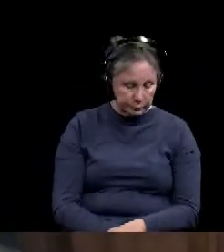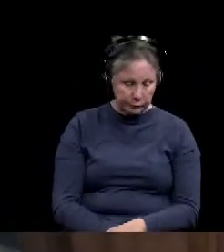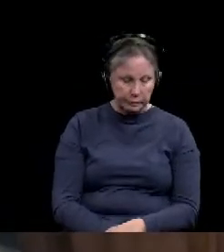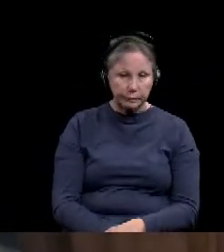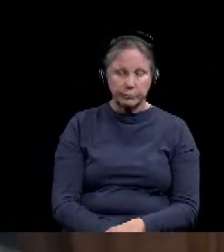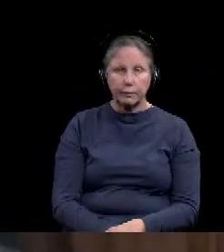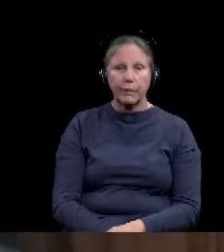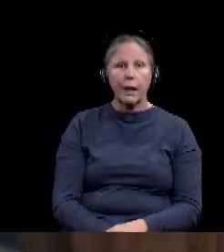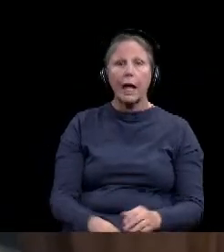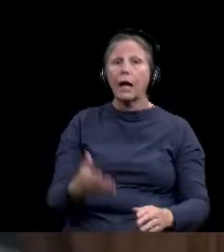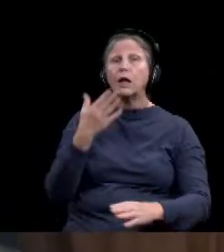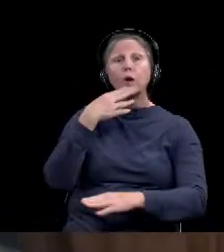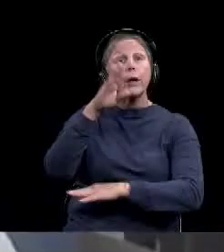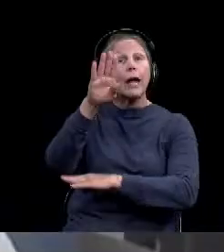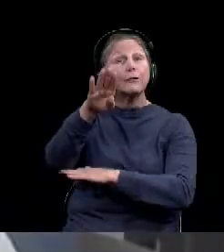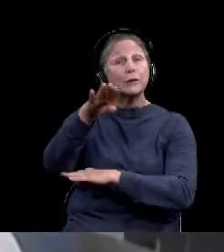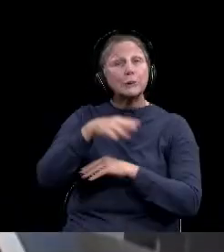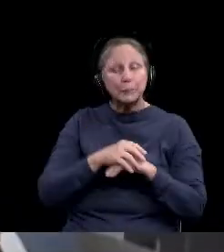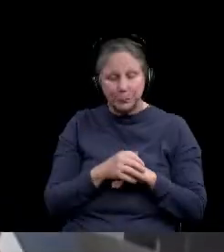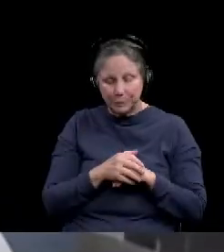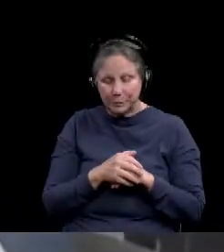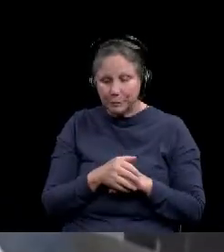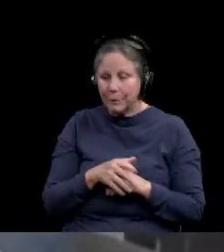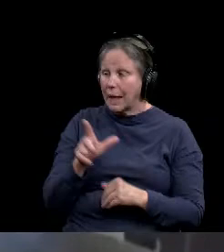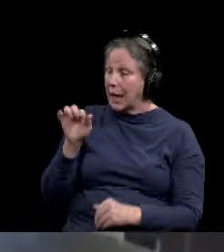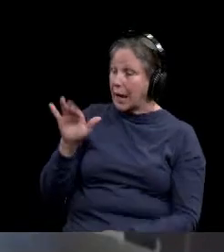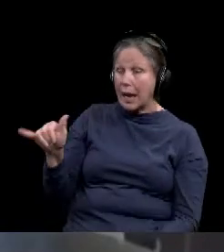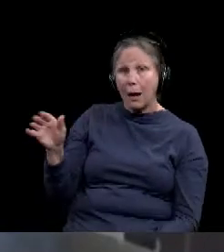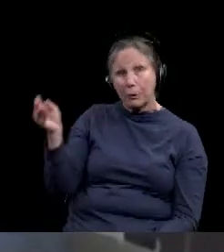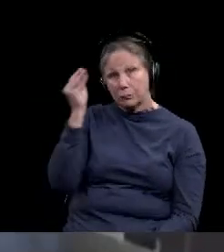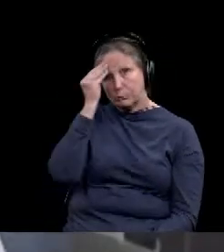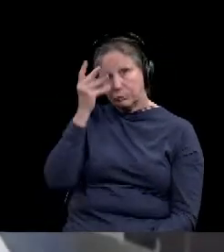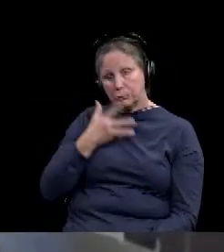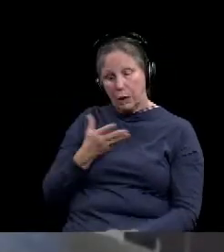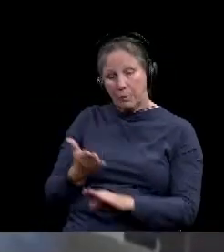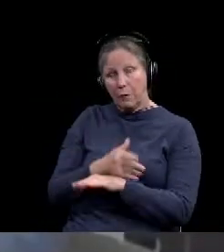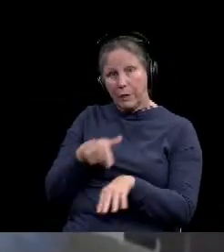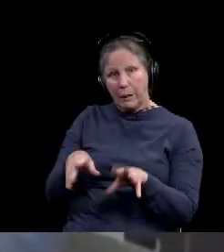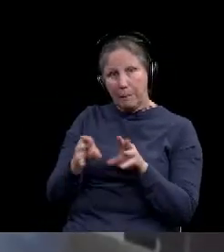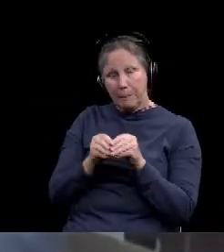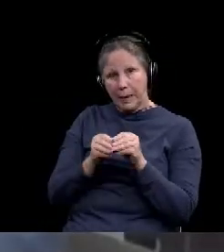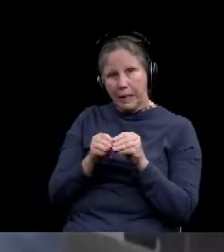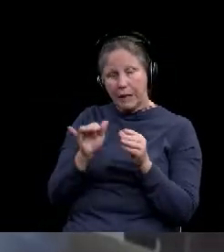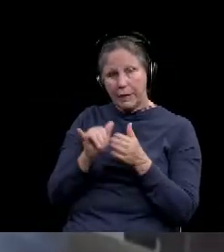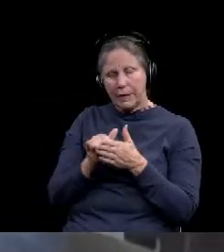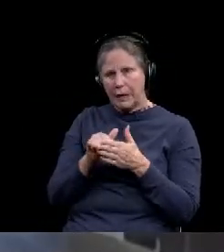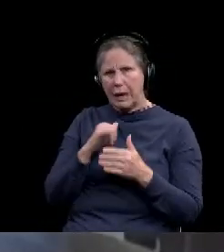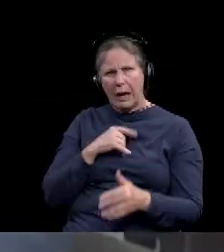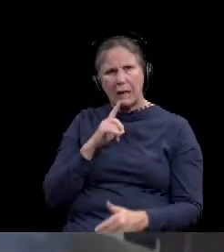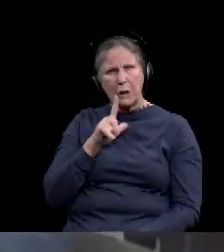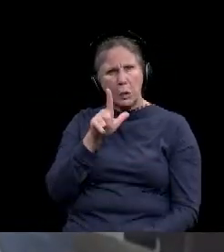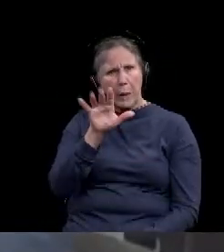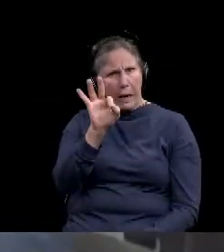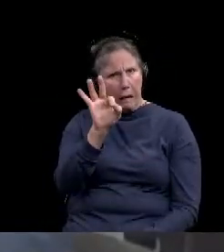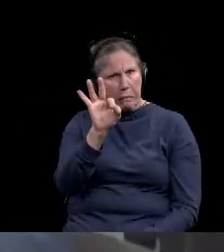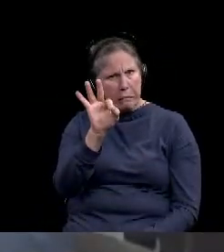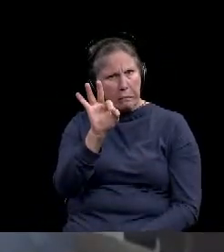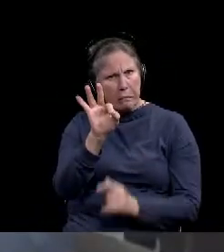Good afternoon. Well, Larry informed us before this started that this is our, I believe our 29th